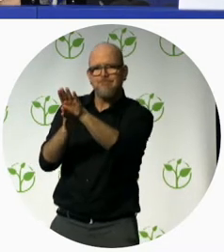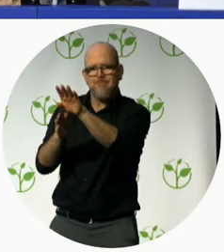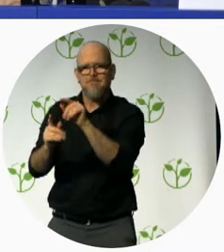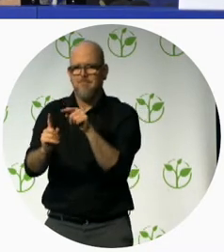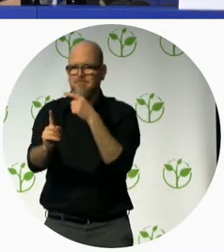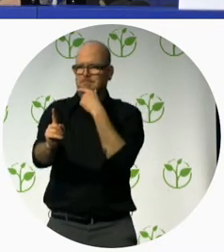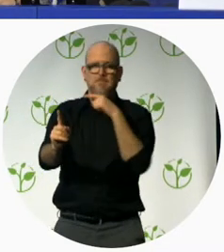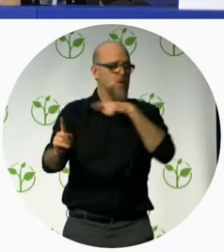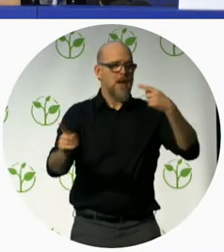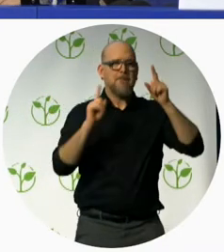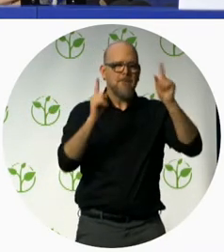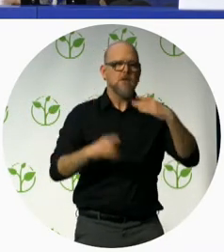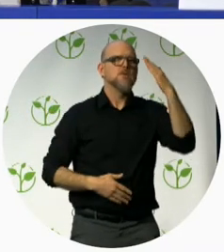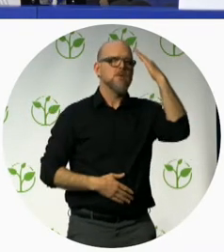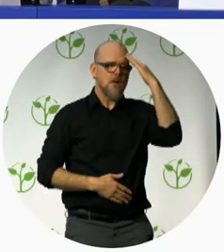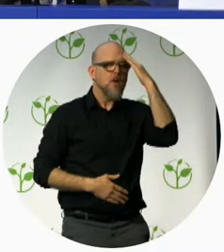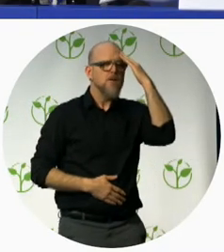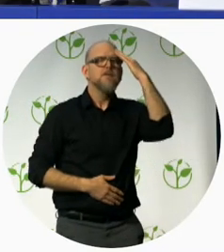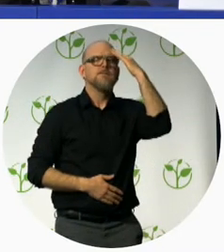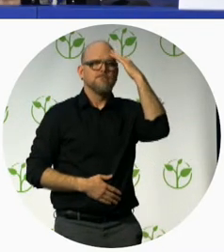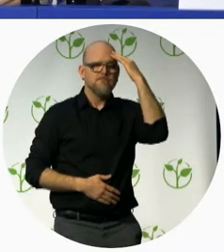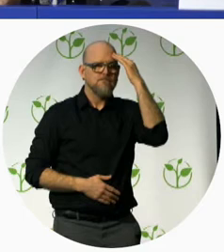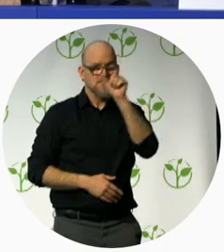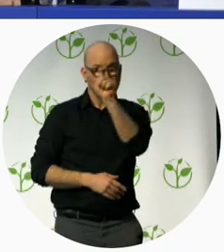hopes that our patients and their families have in us